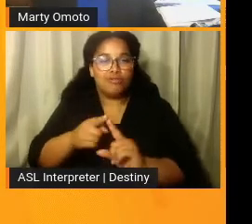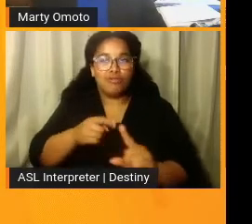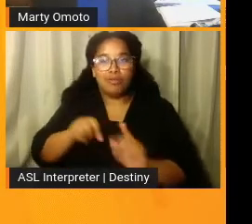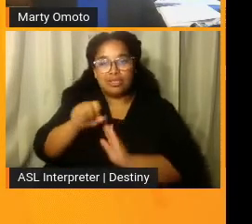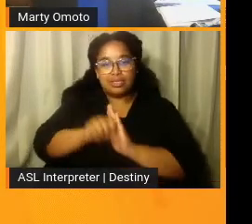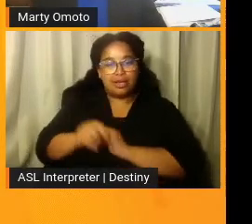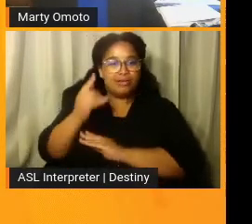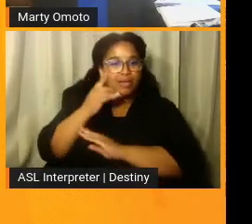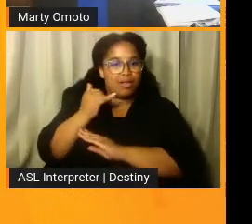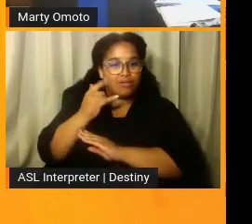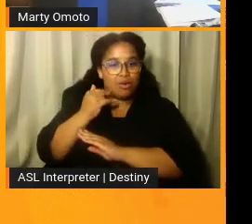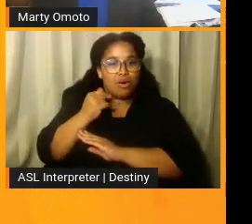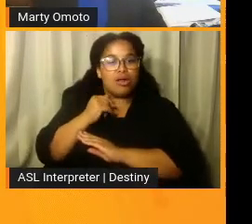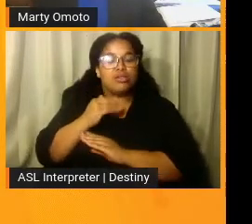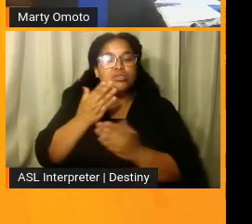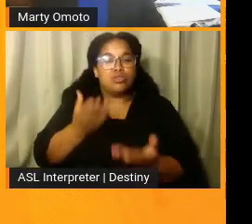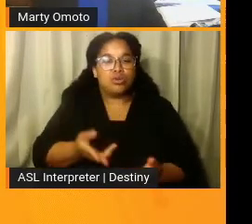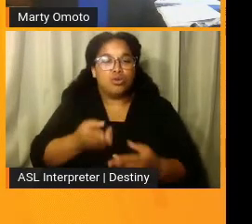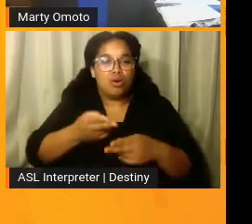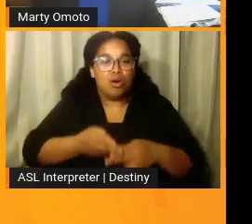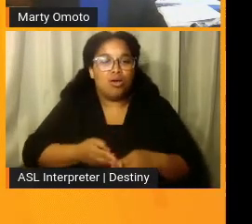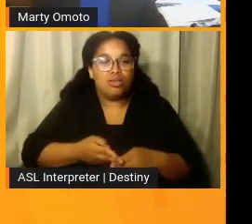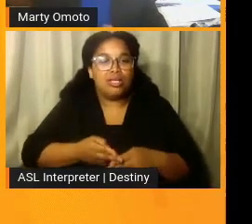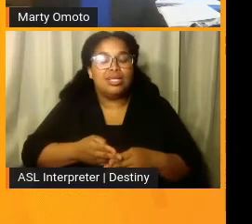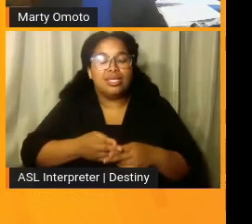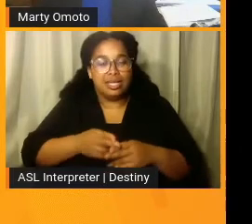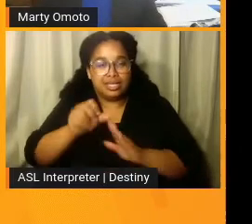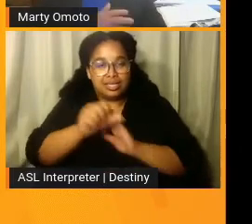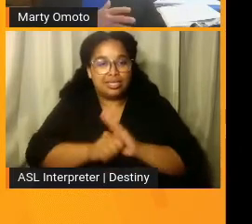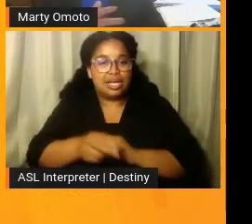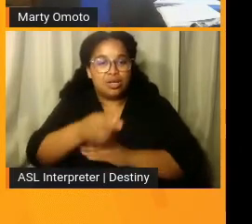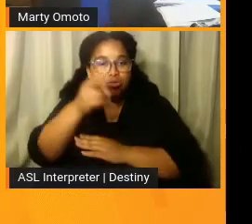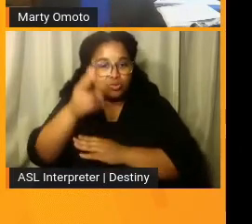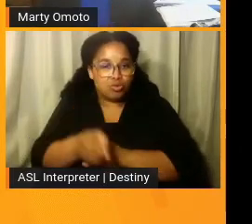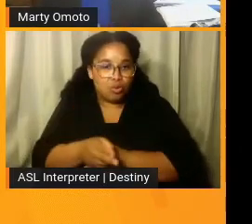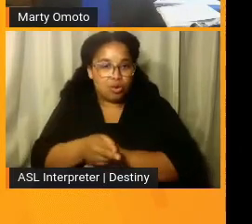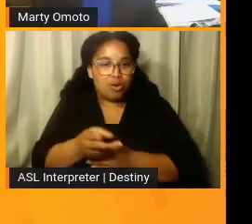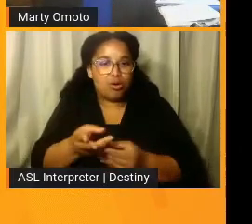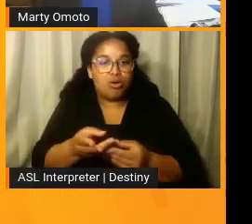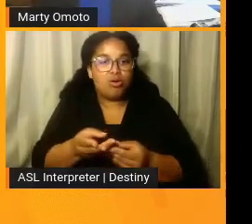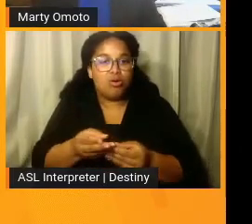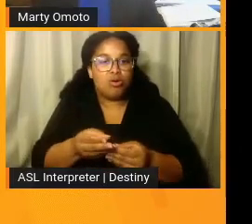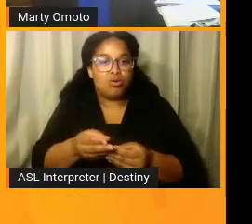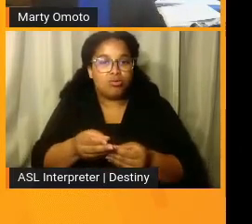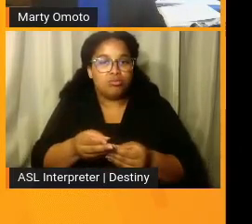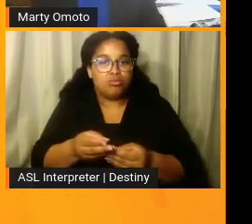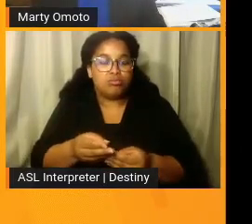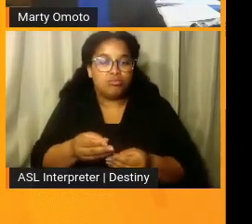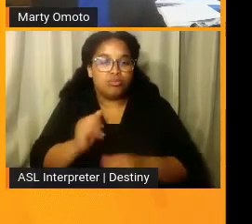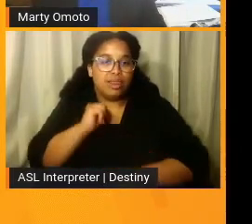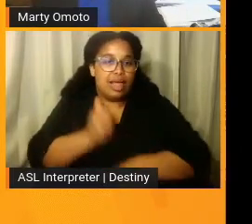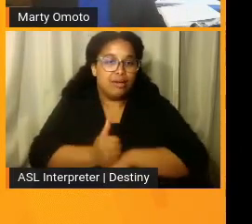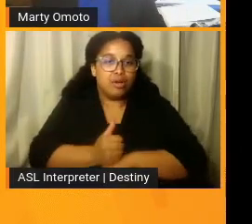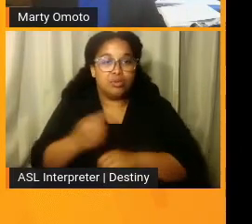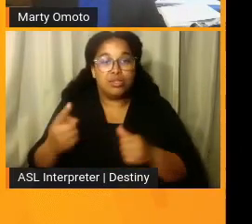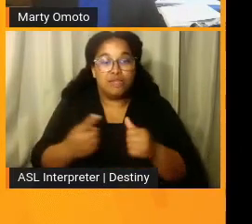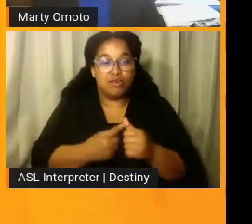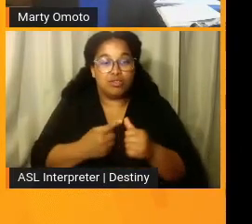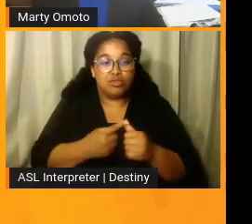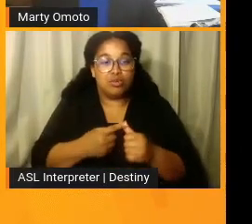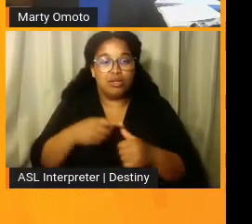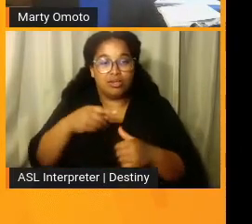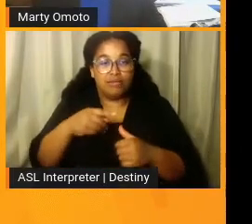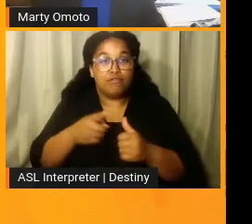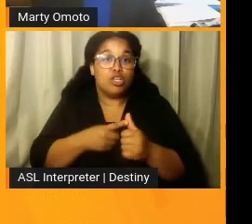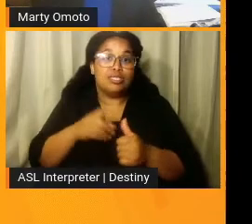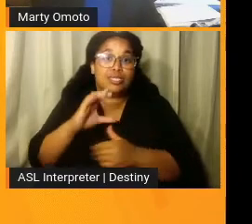to declare it a state historical landmark. It was the first camp in the, in the country to have that designation. Um, as